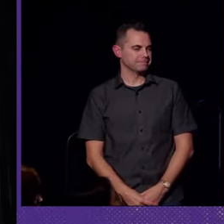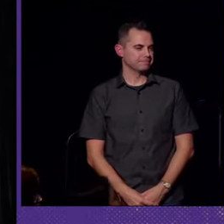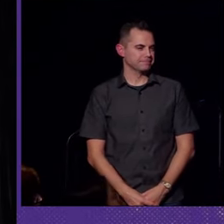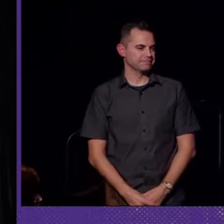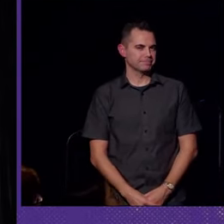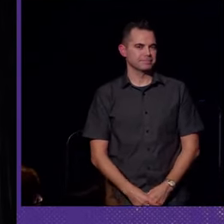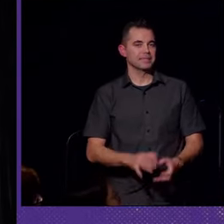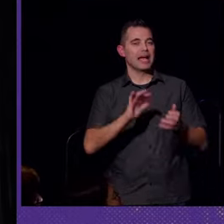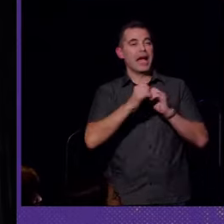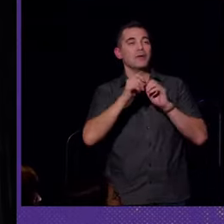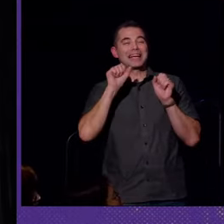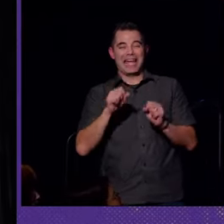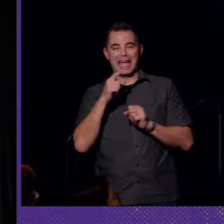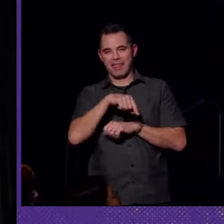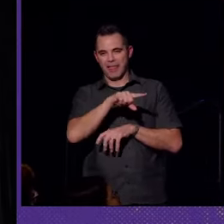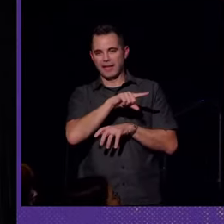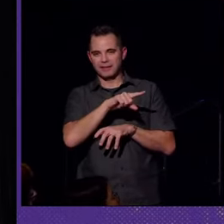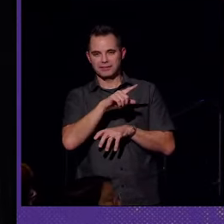How can they?